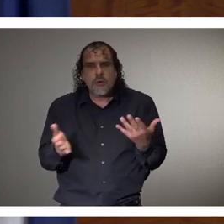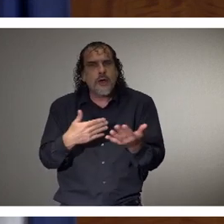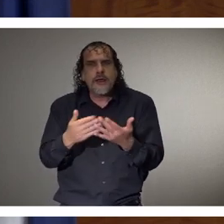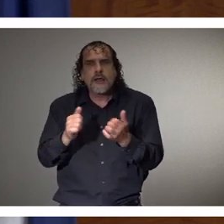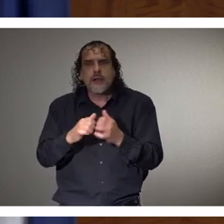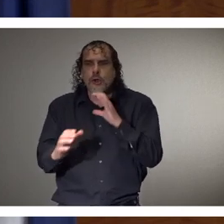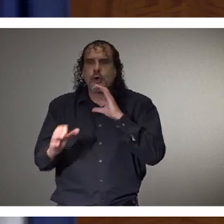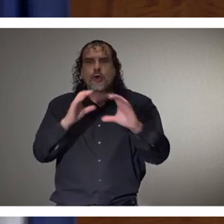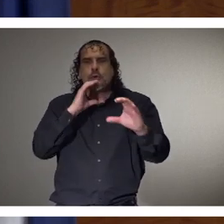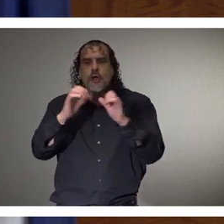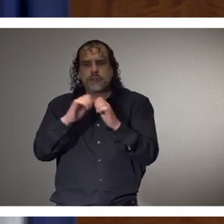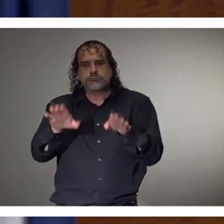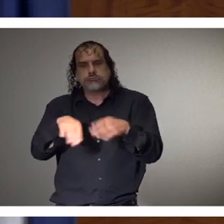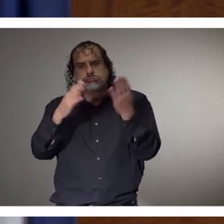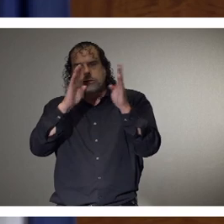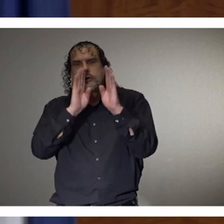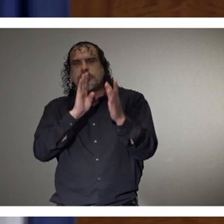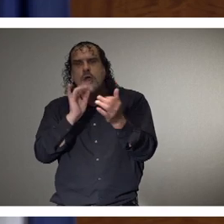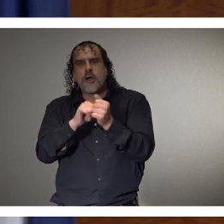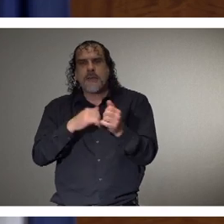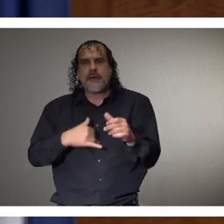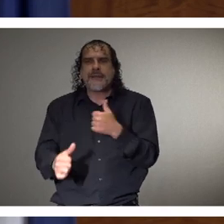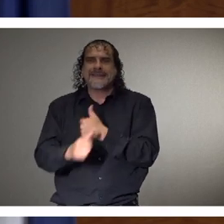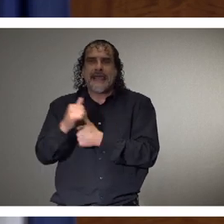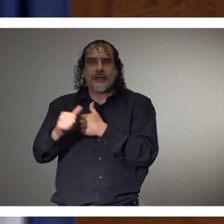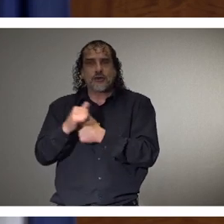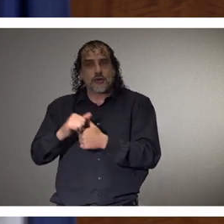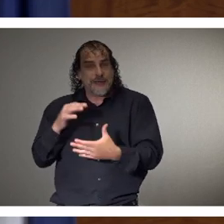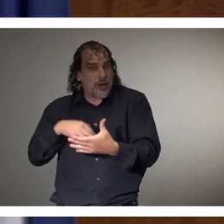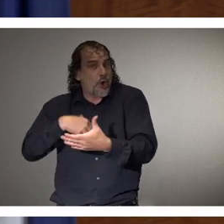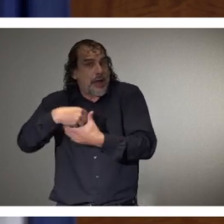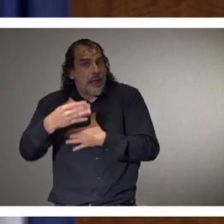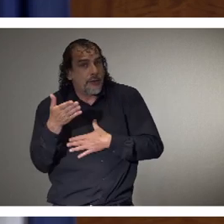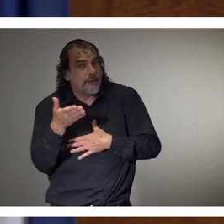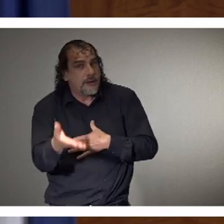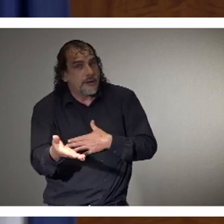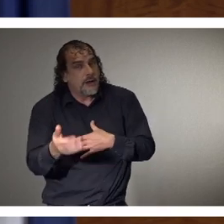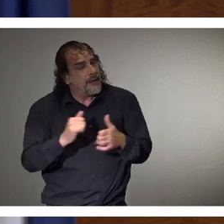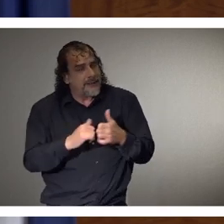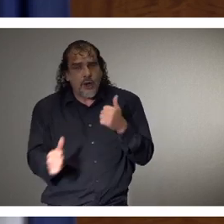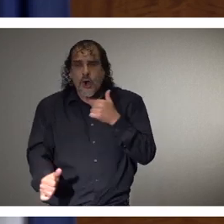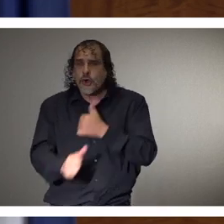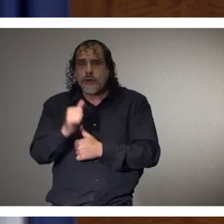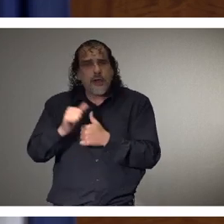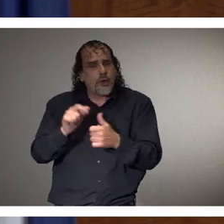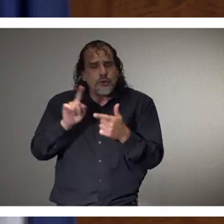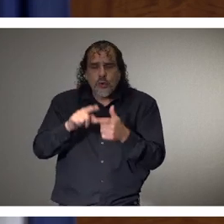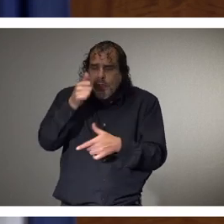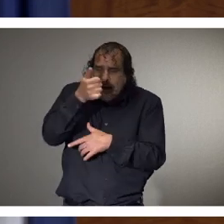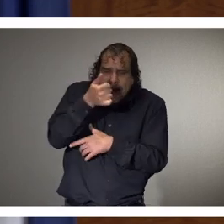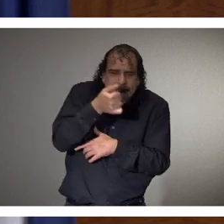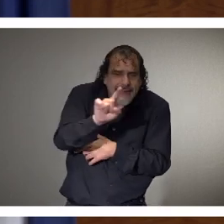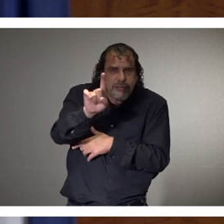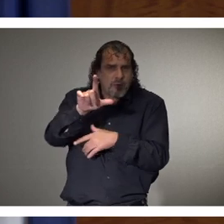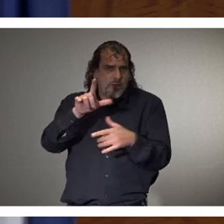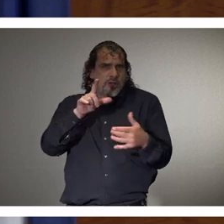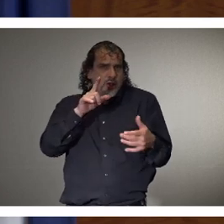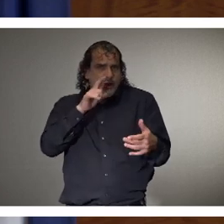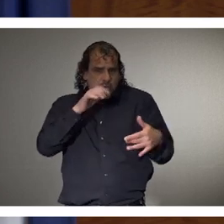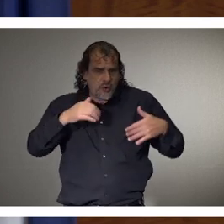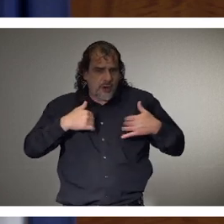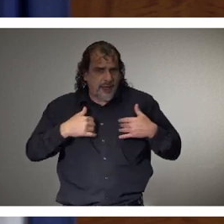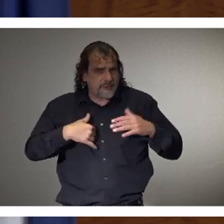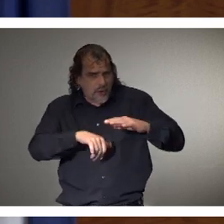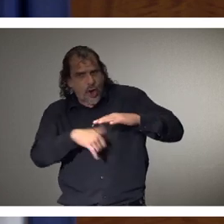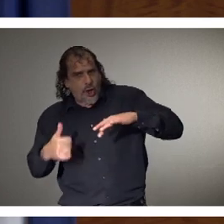communicate and talk about the dangers that exist out there. And there, there are dangers to anyone, uh, that has, uh, chronic